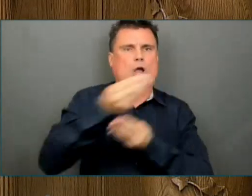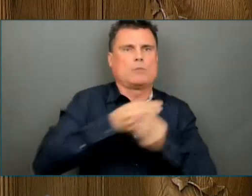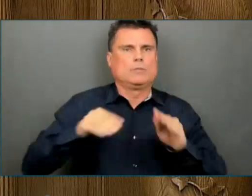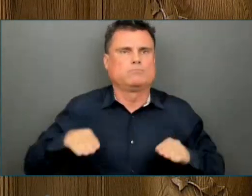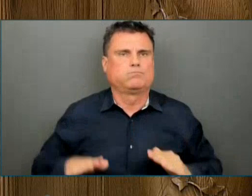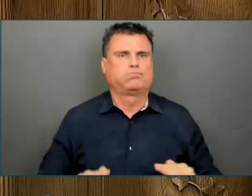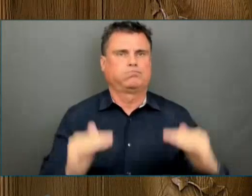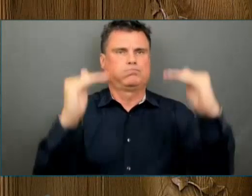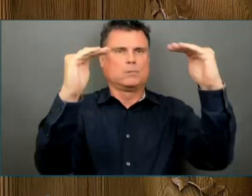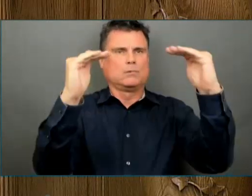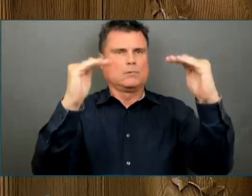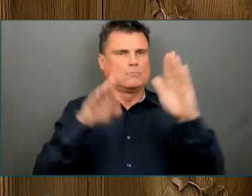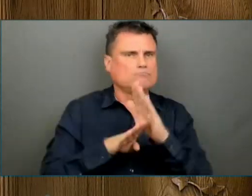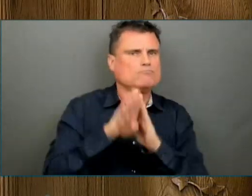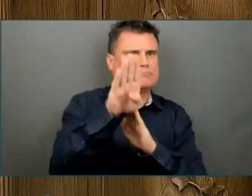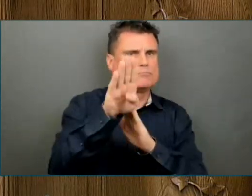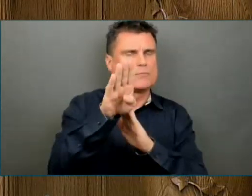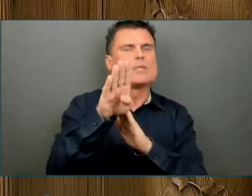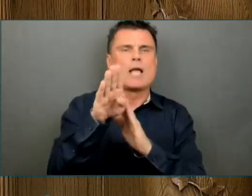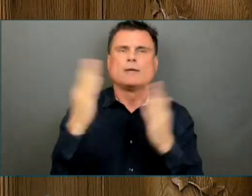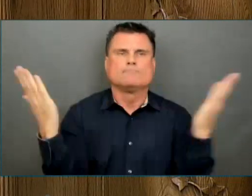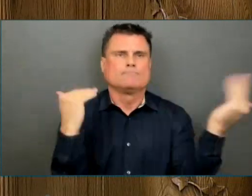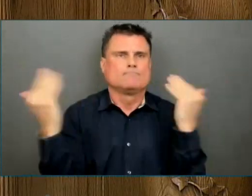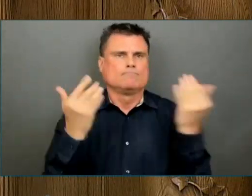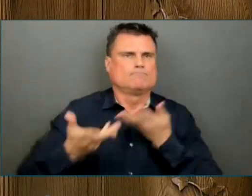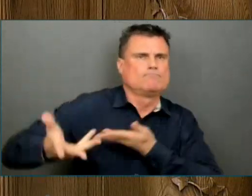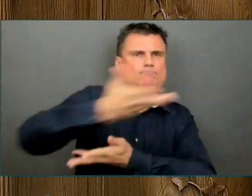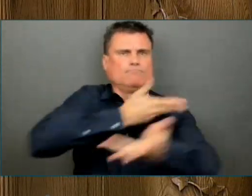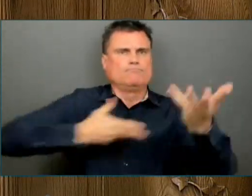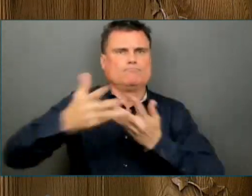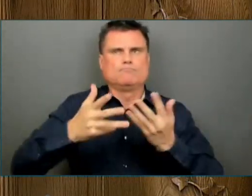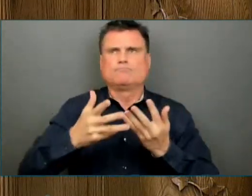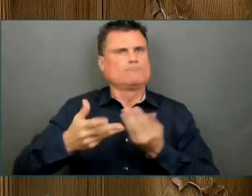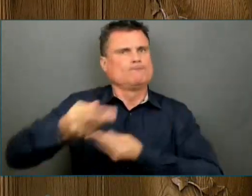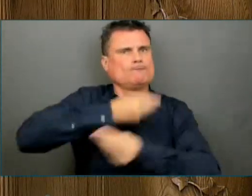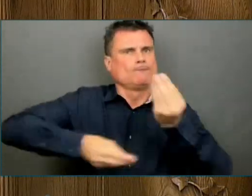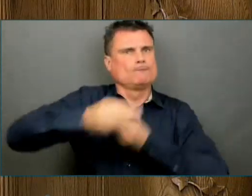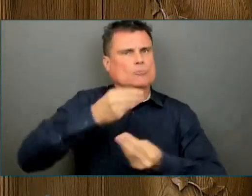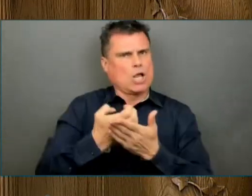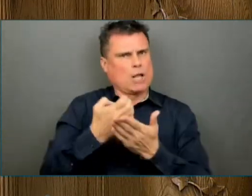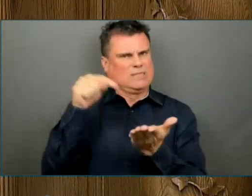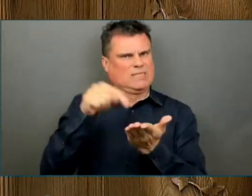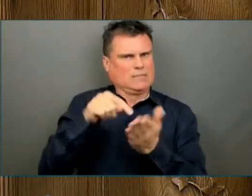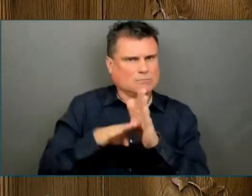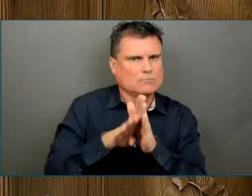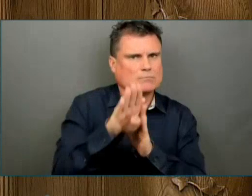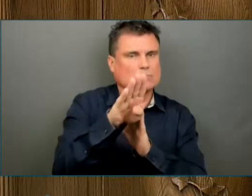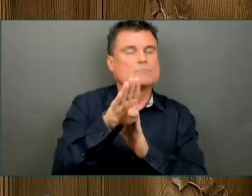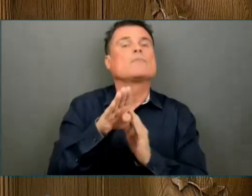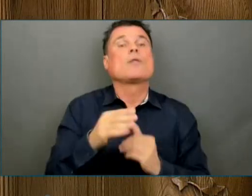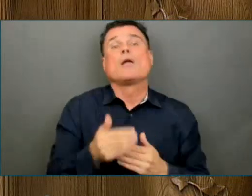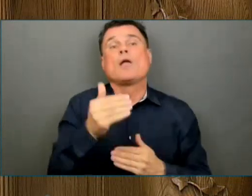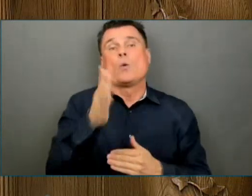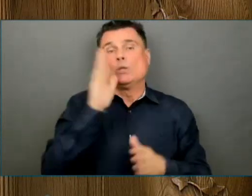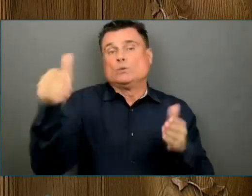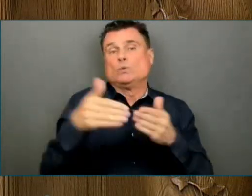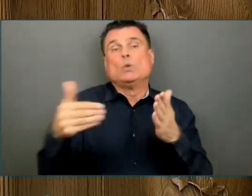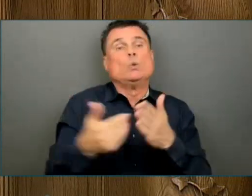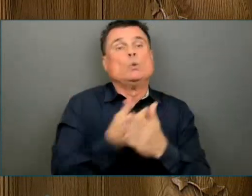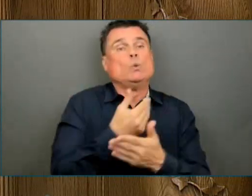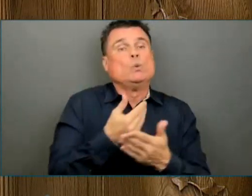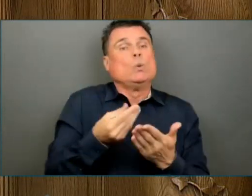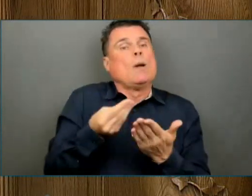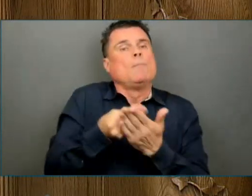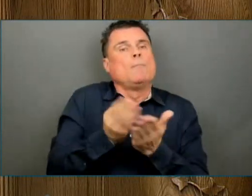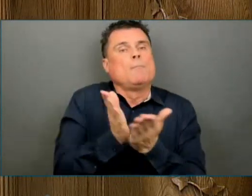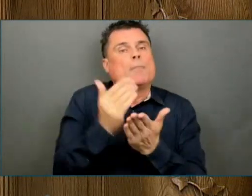will introduce a new budget. All budgets are about choices. This budget will choose to help people now and create